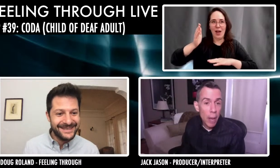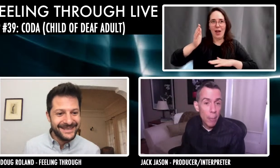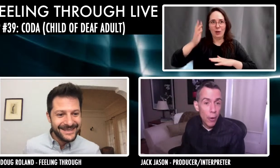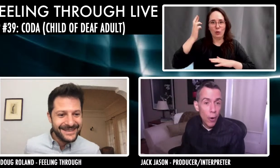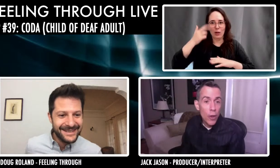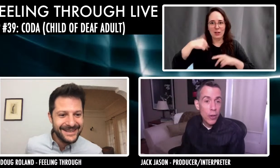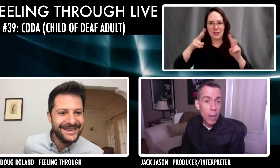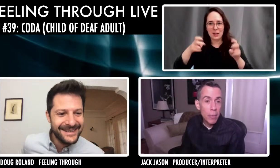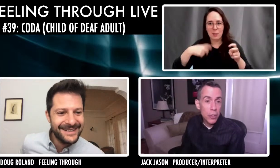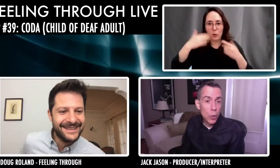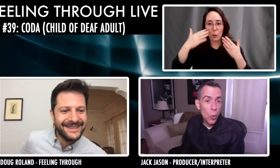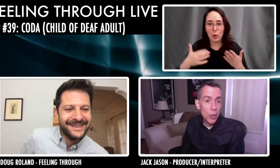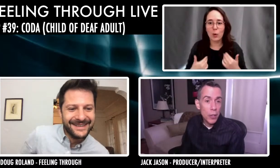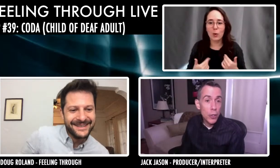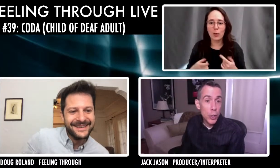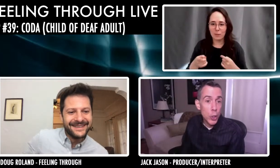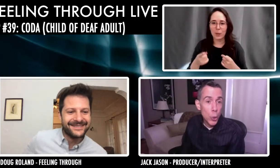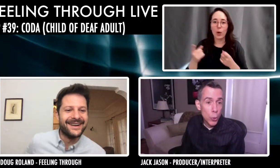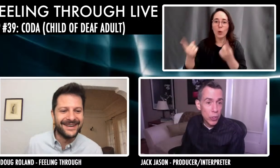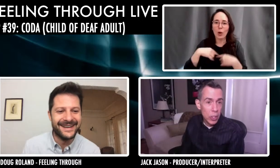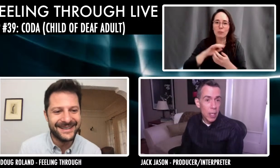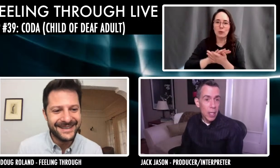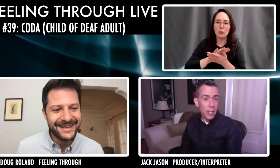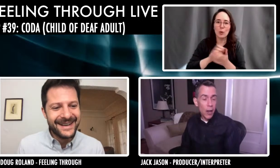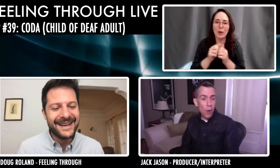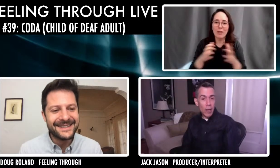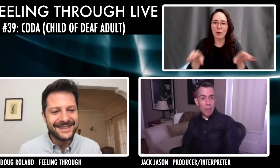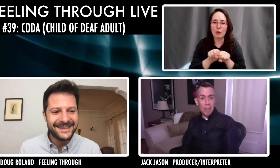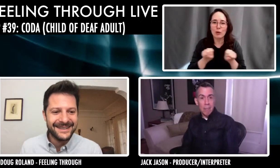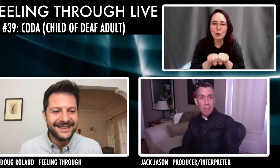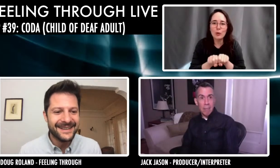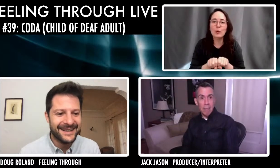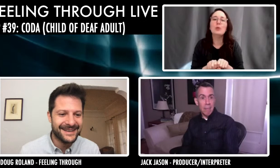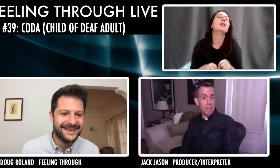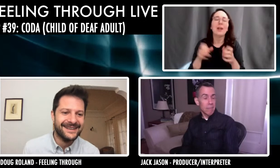locker number or you come to school without your shoes. right. You